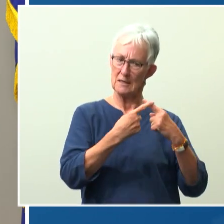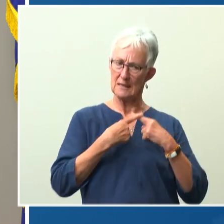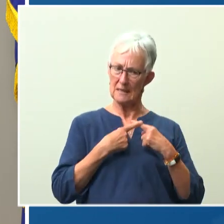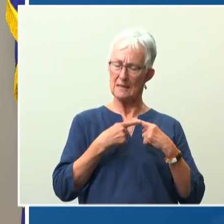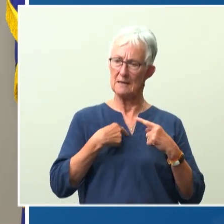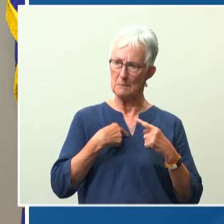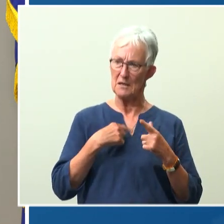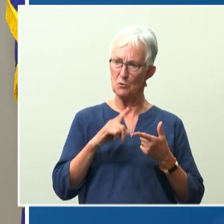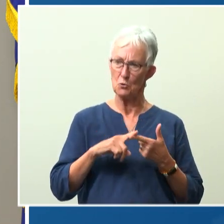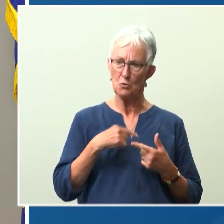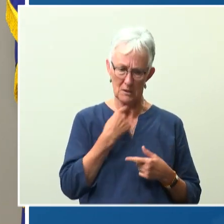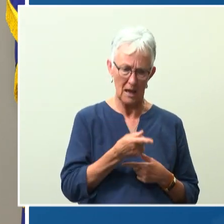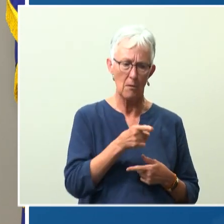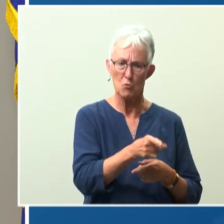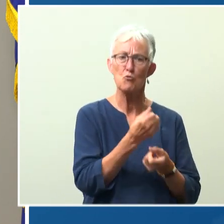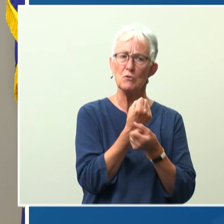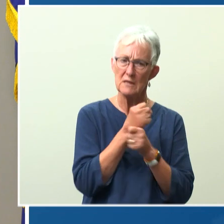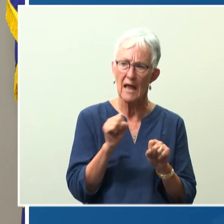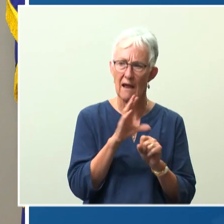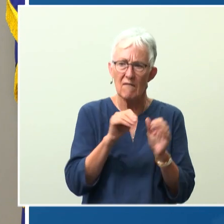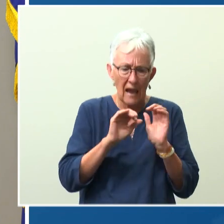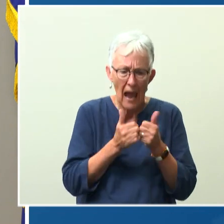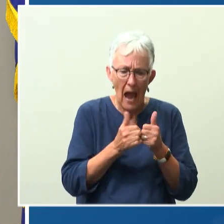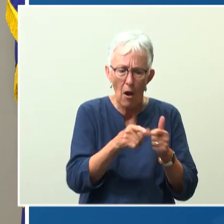safe and what they need to do to stay safe.